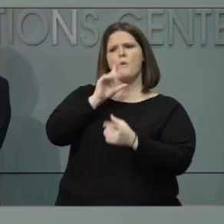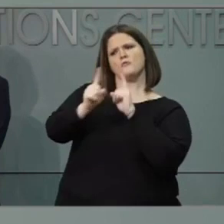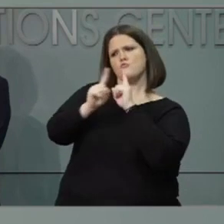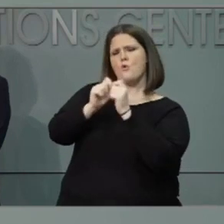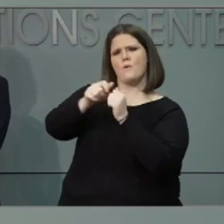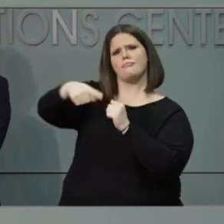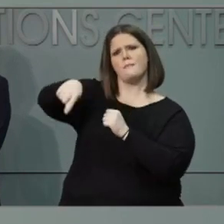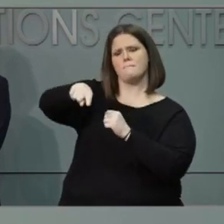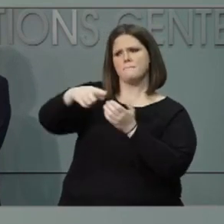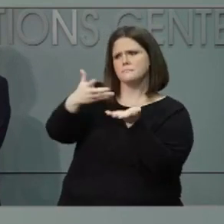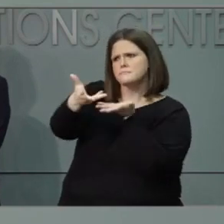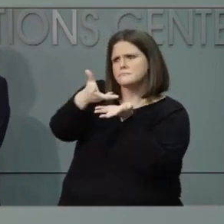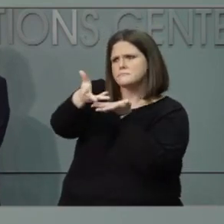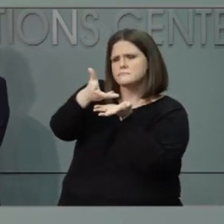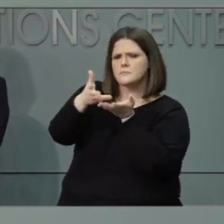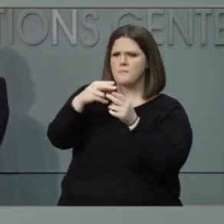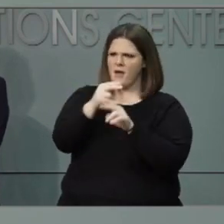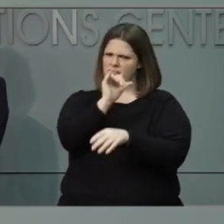Next question, please.